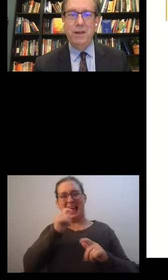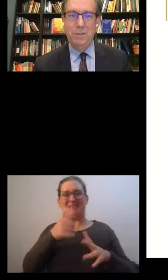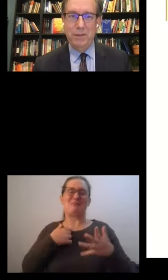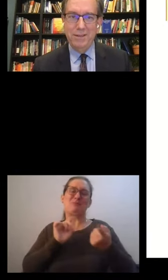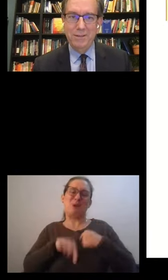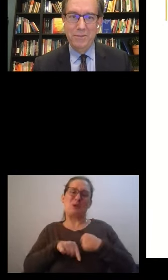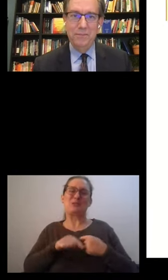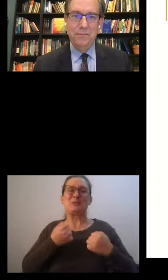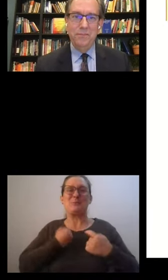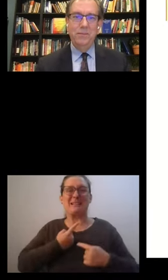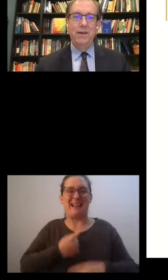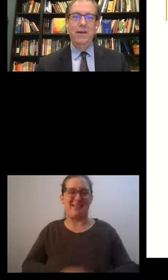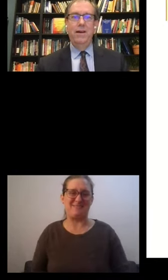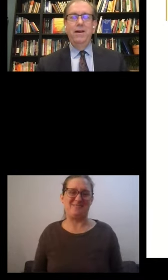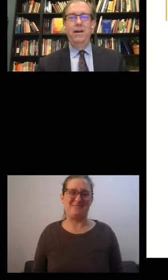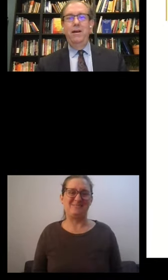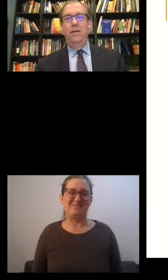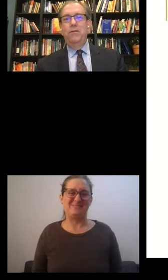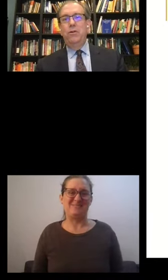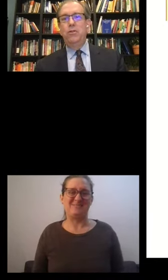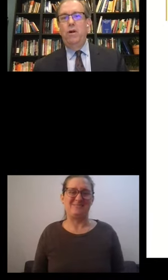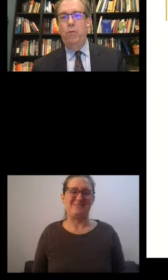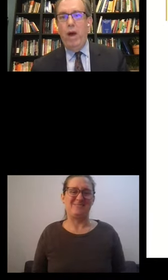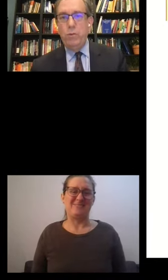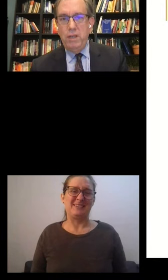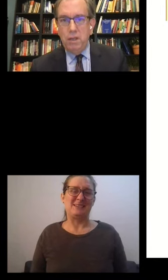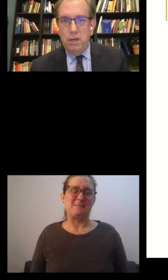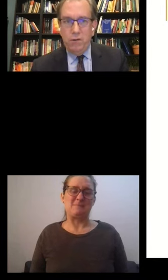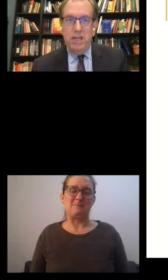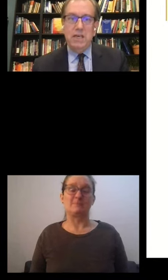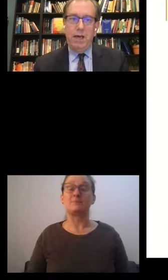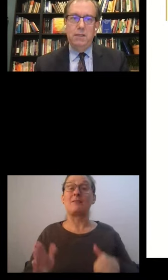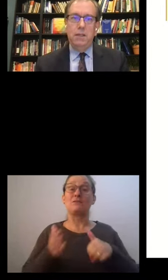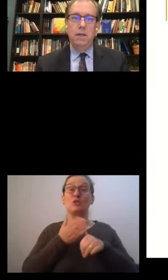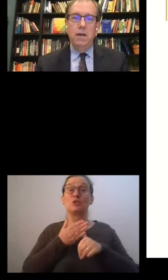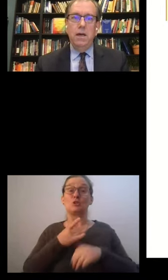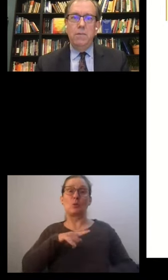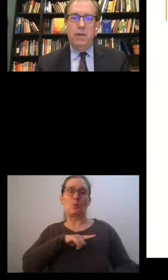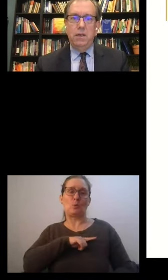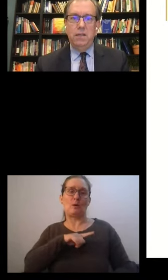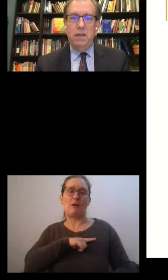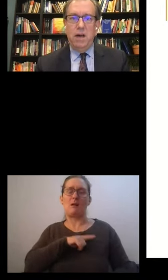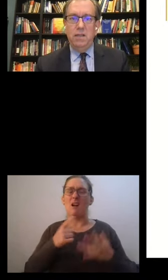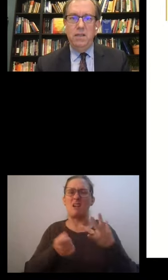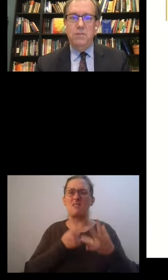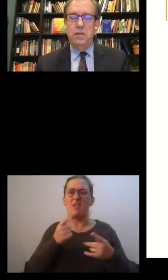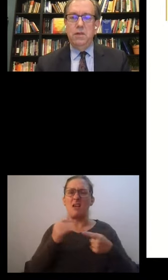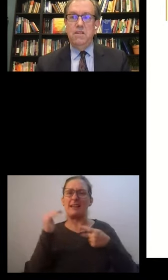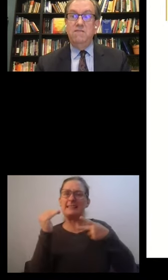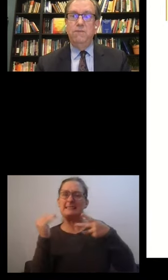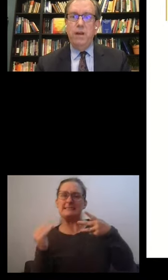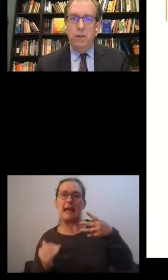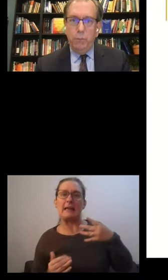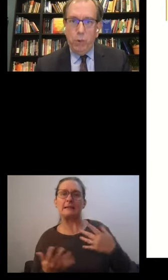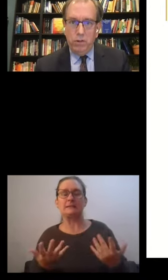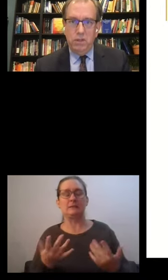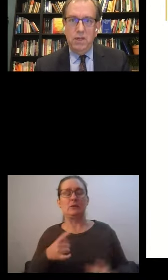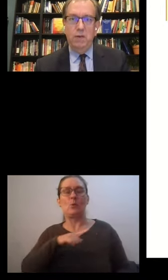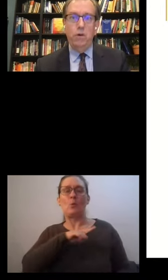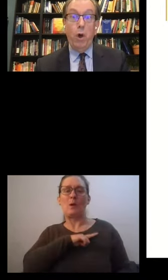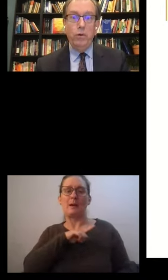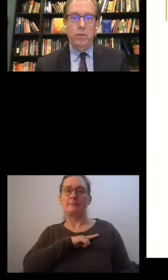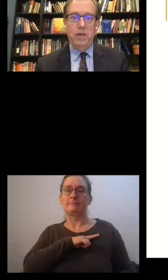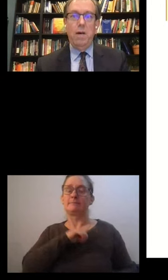Next slide, please. First off, why do we need another index? Because the concept is very